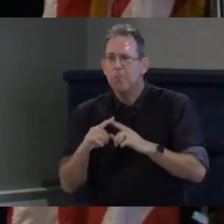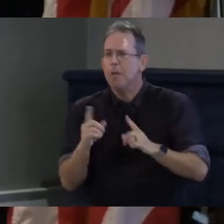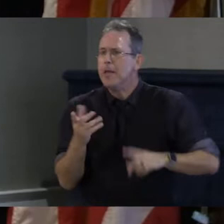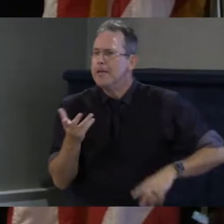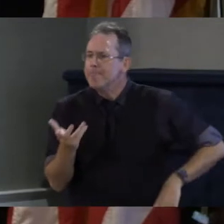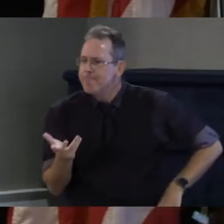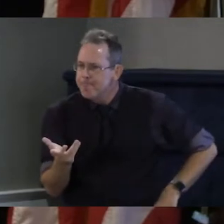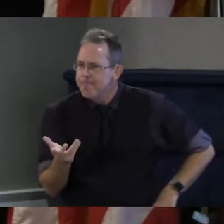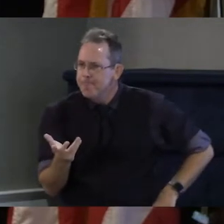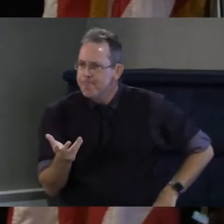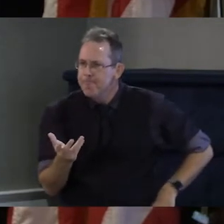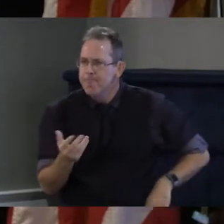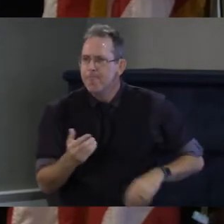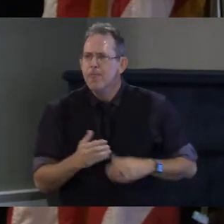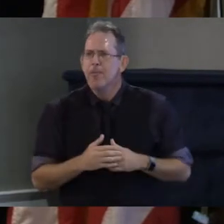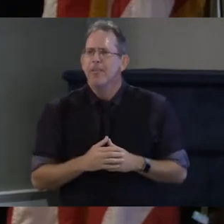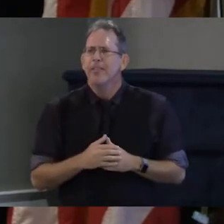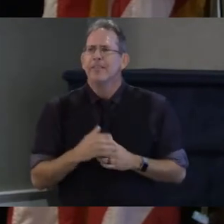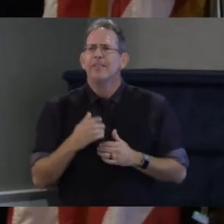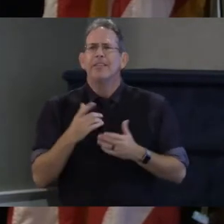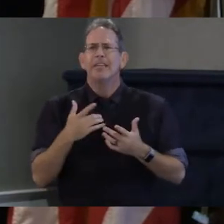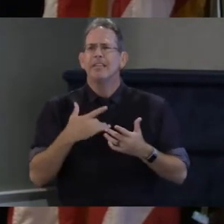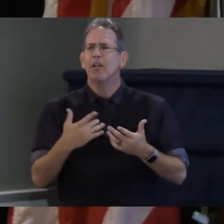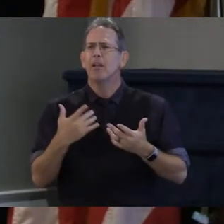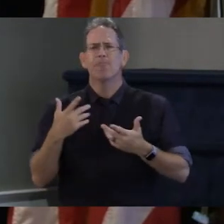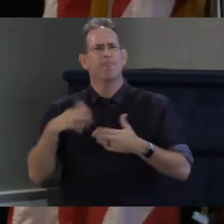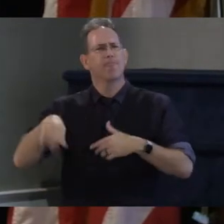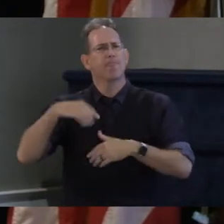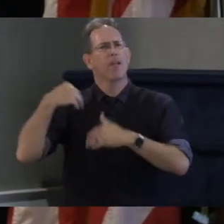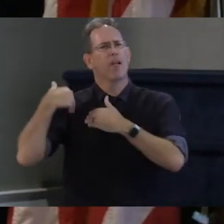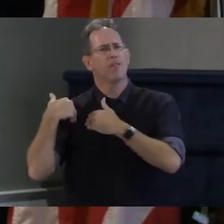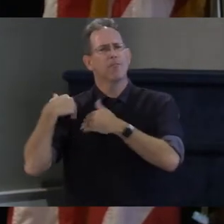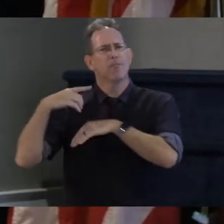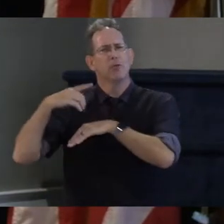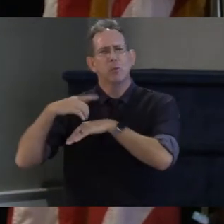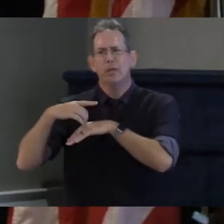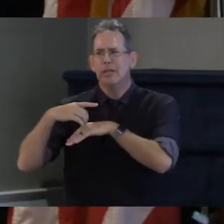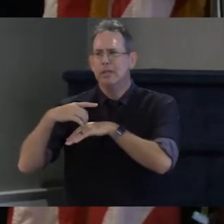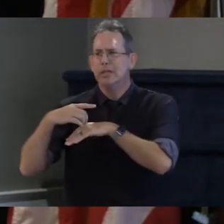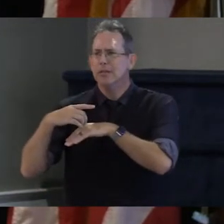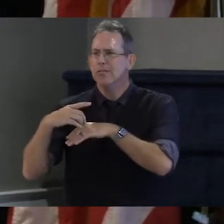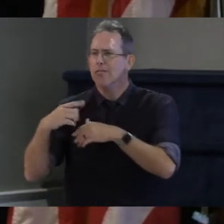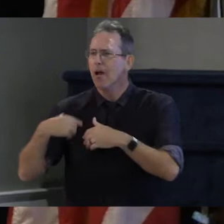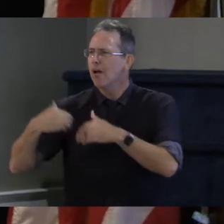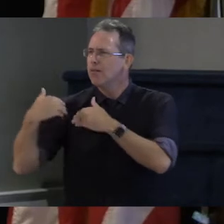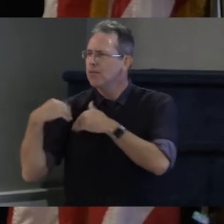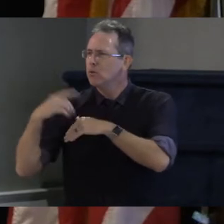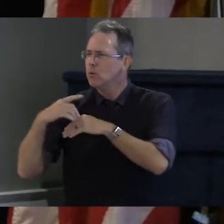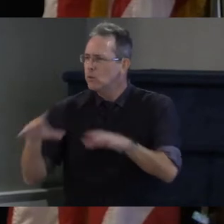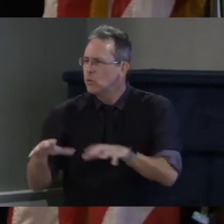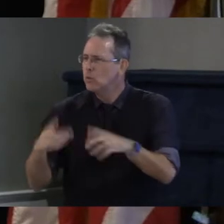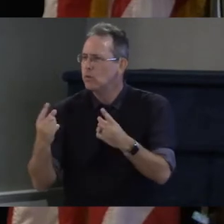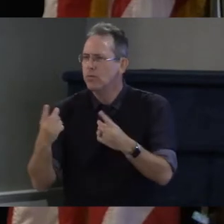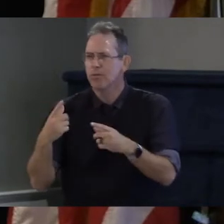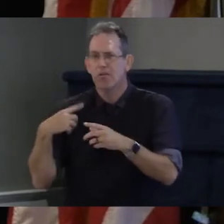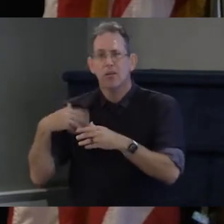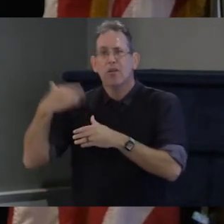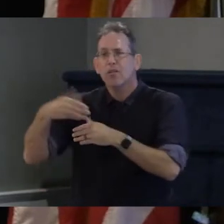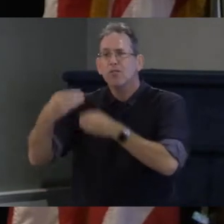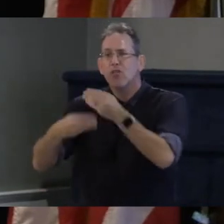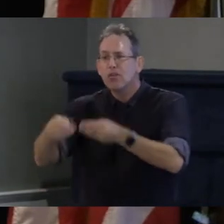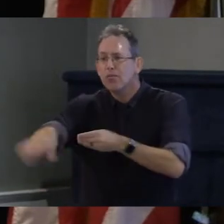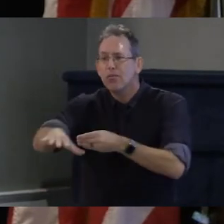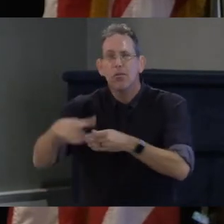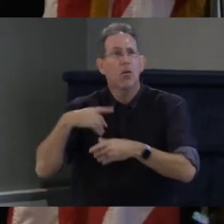is a sense of duty and responsibility instilled in our next generations so whereas we're